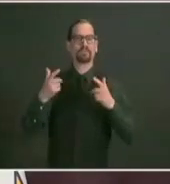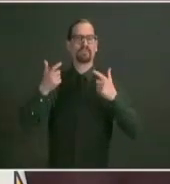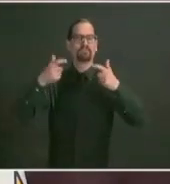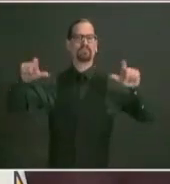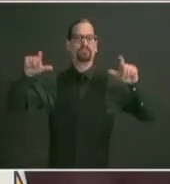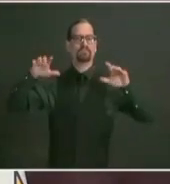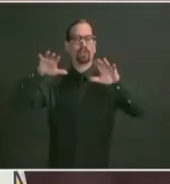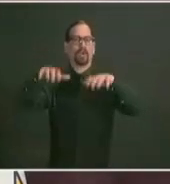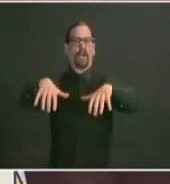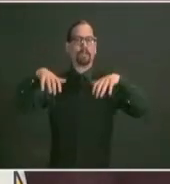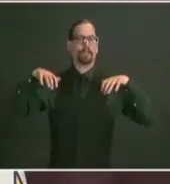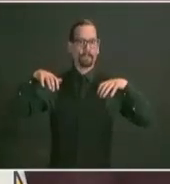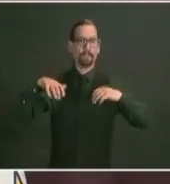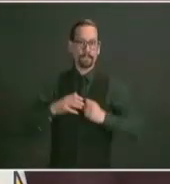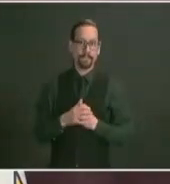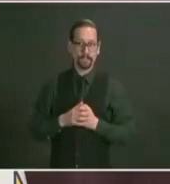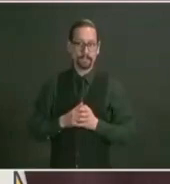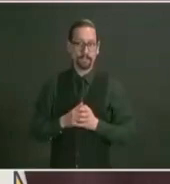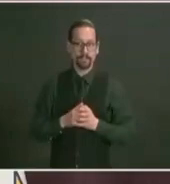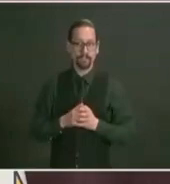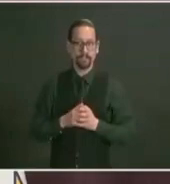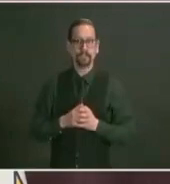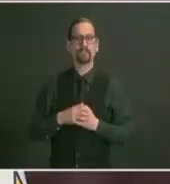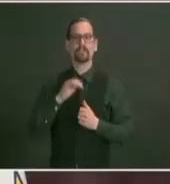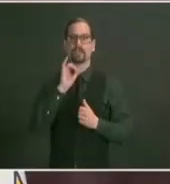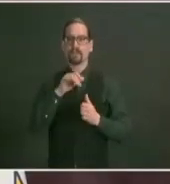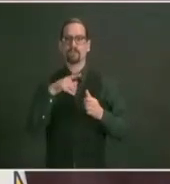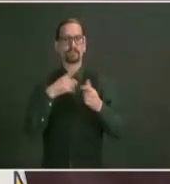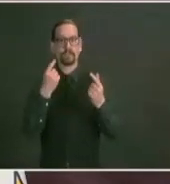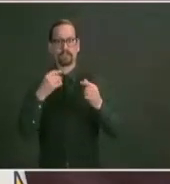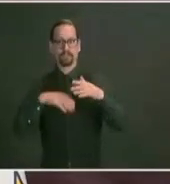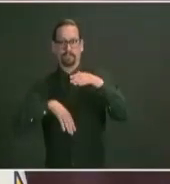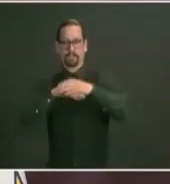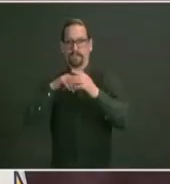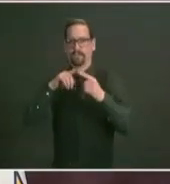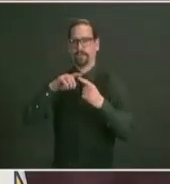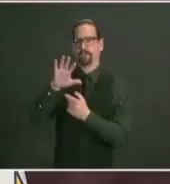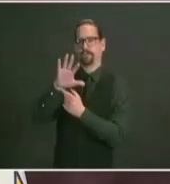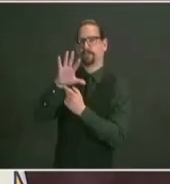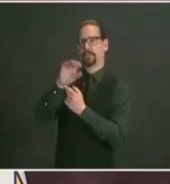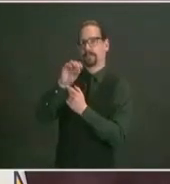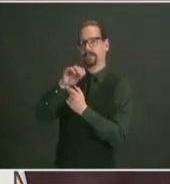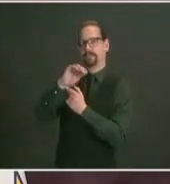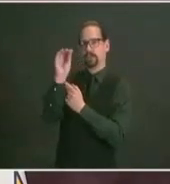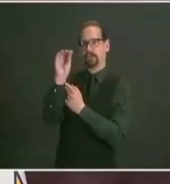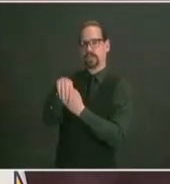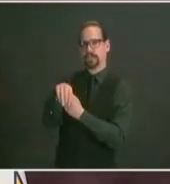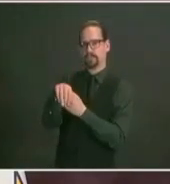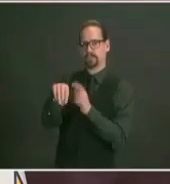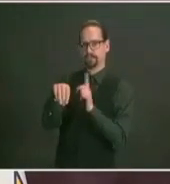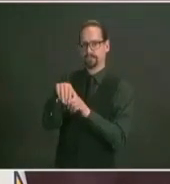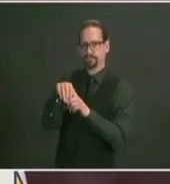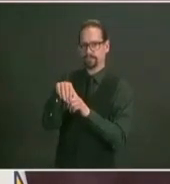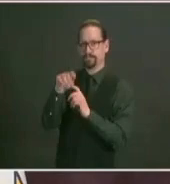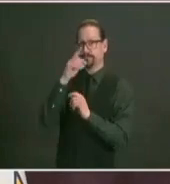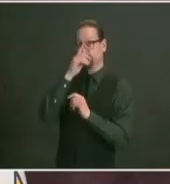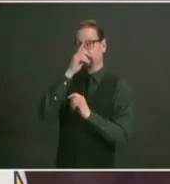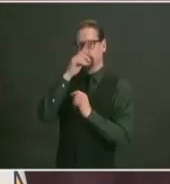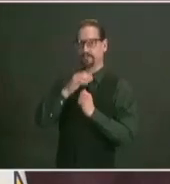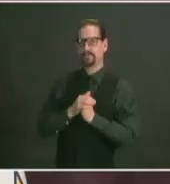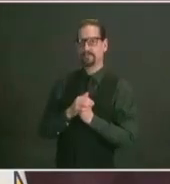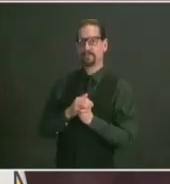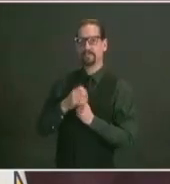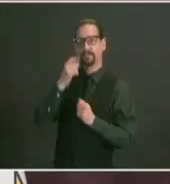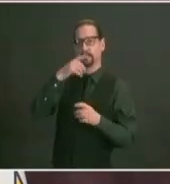will be able to reach 50 percent capacity and open up for 250 people indoors